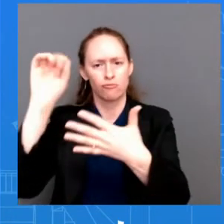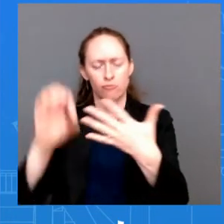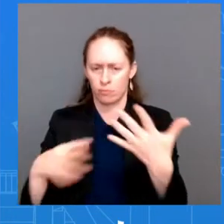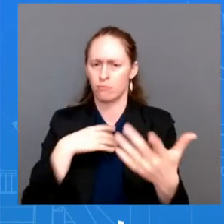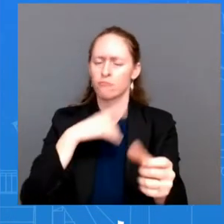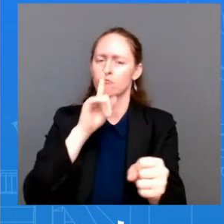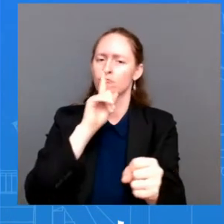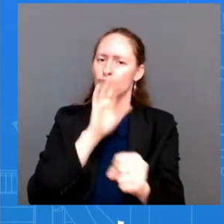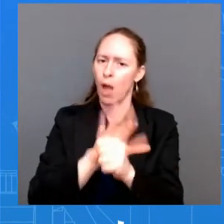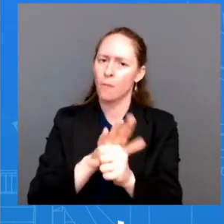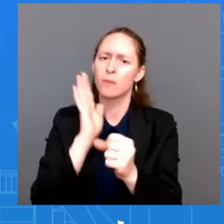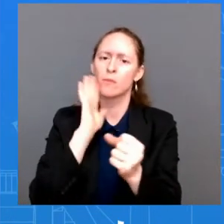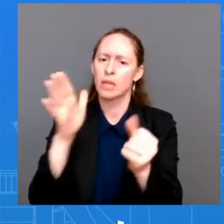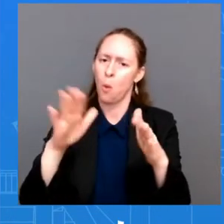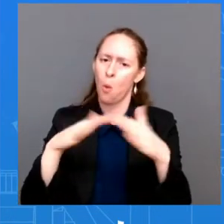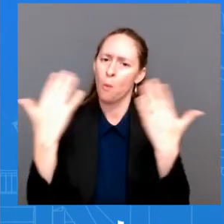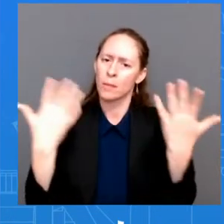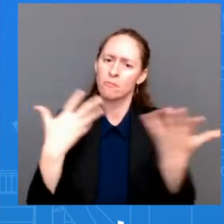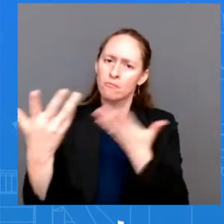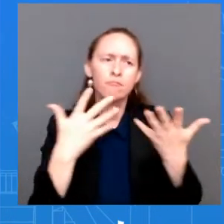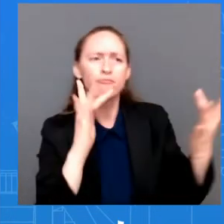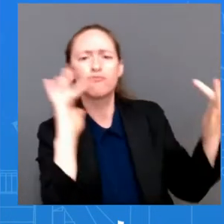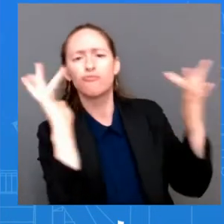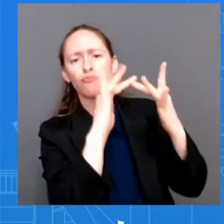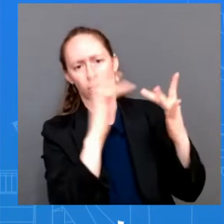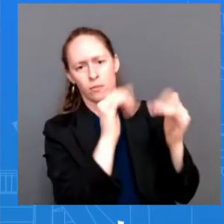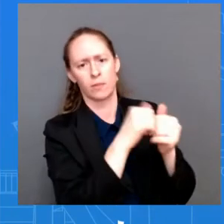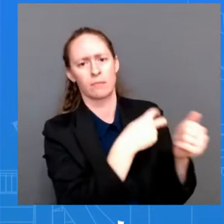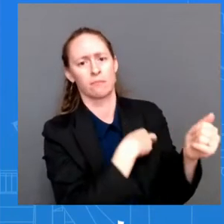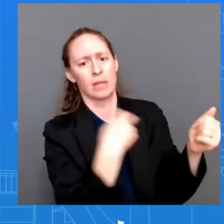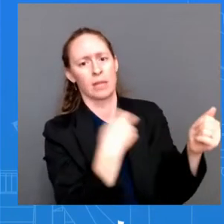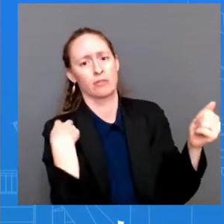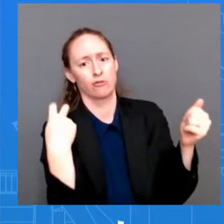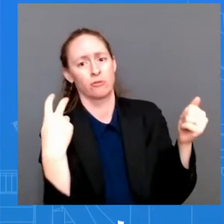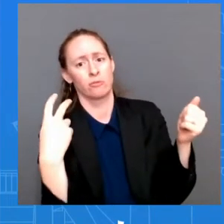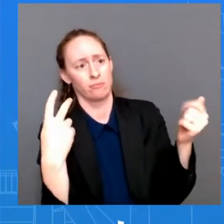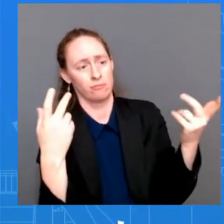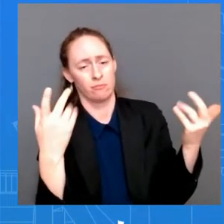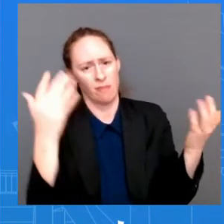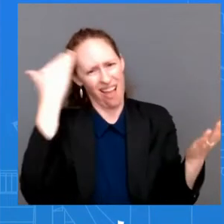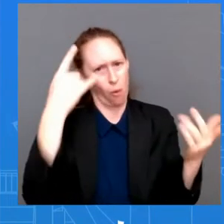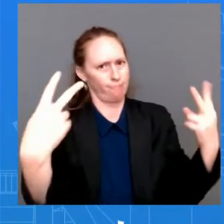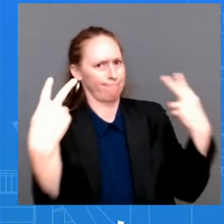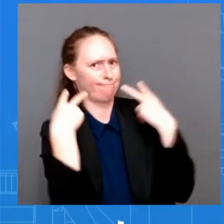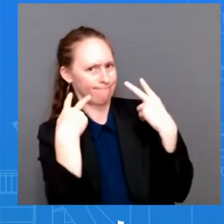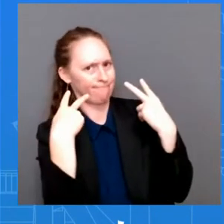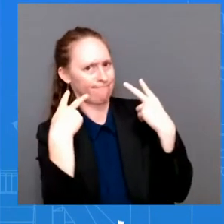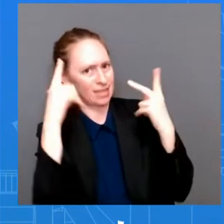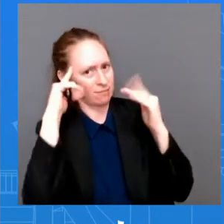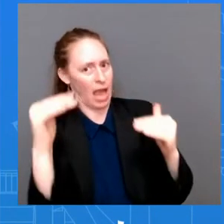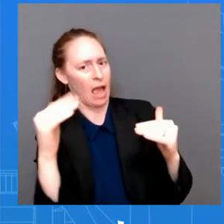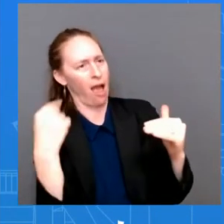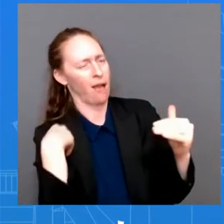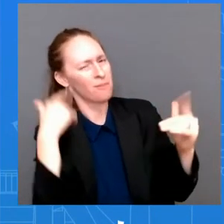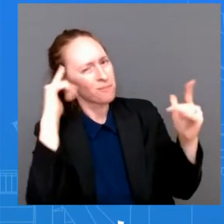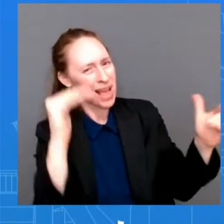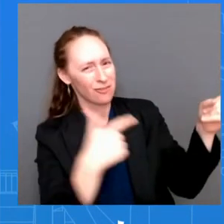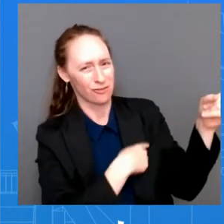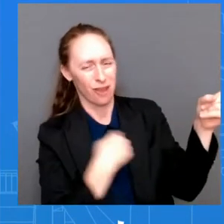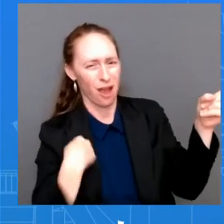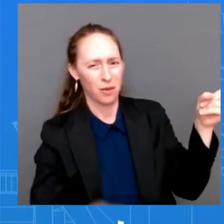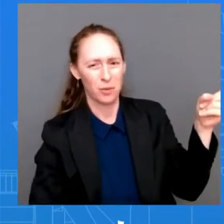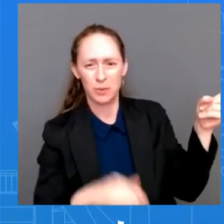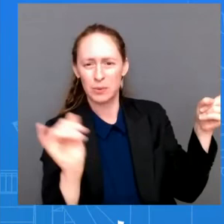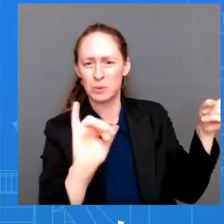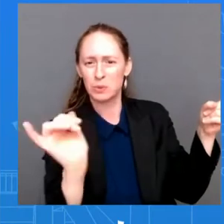the world expects of not just the United States, but of China. And we encourage Beijing to keep that commitment as well. With that,